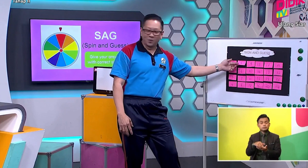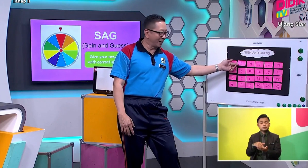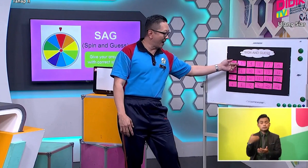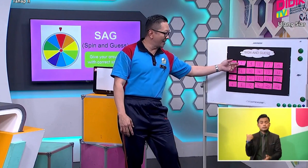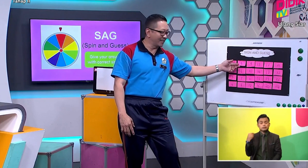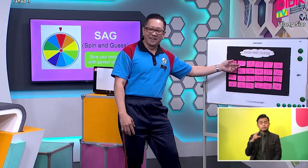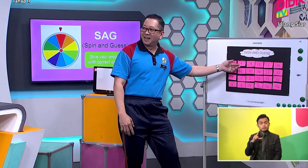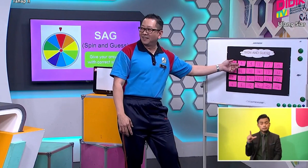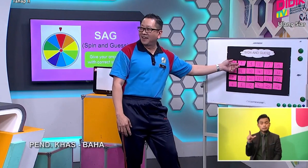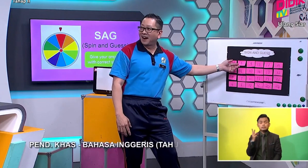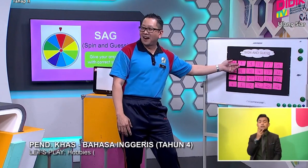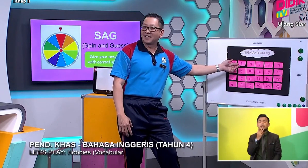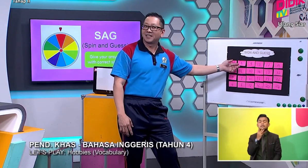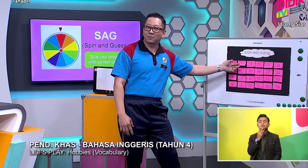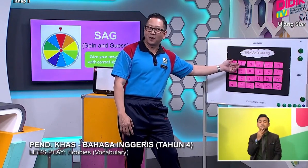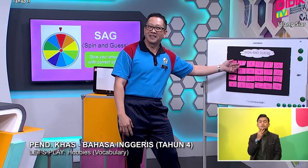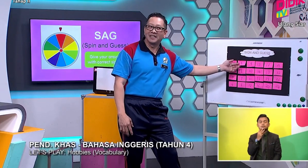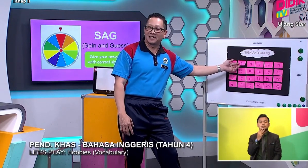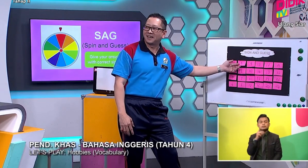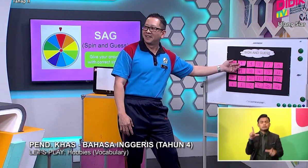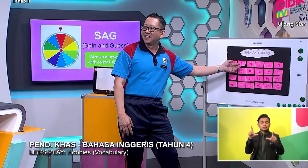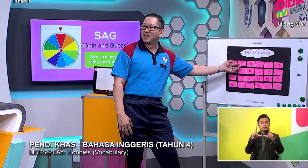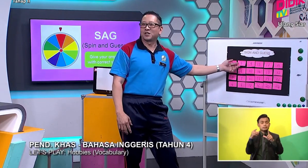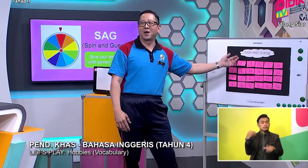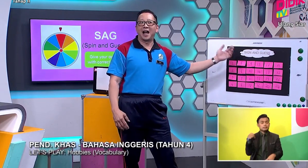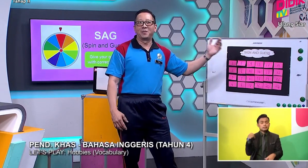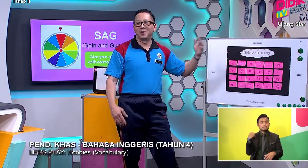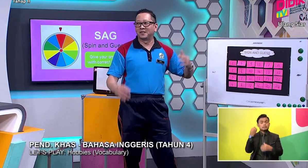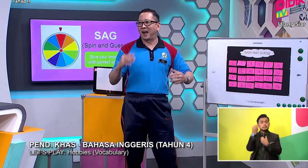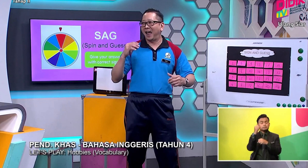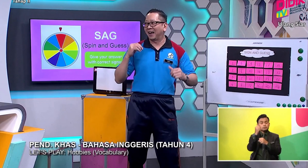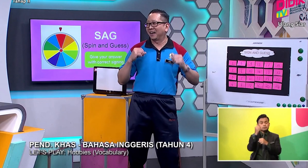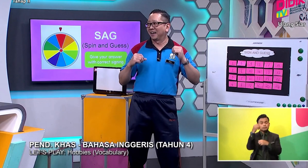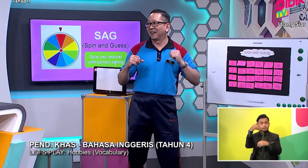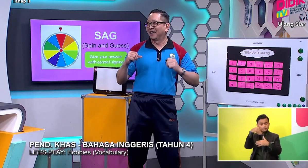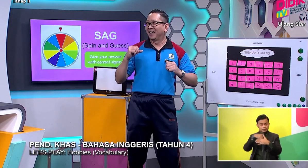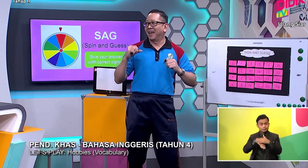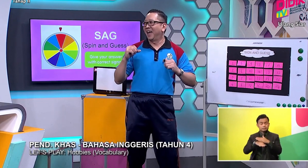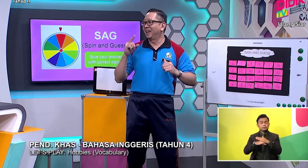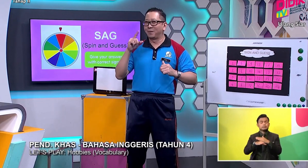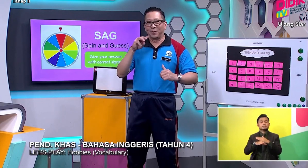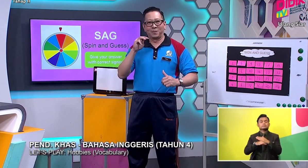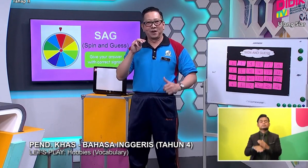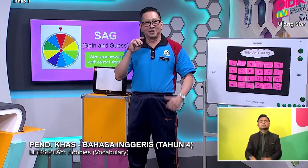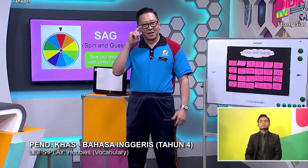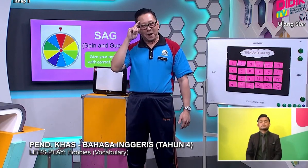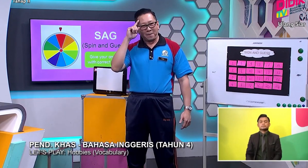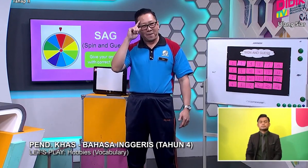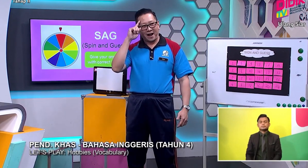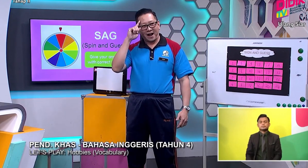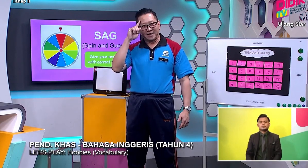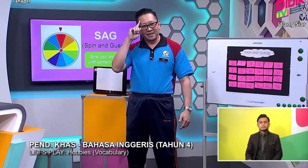cards Because there are spots inside So I'm going to add And the pupils